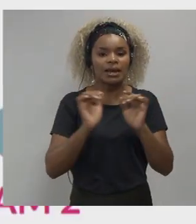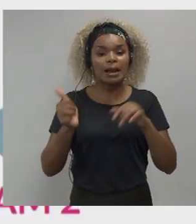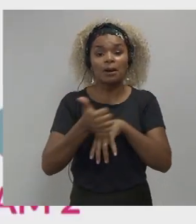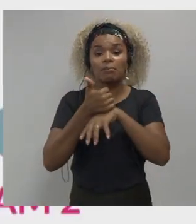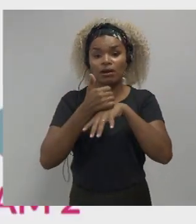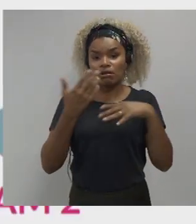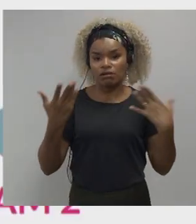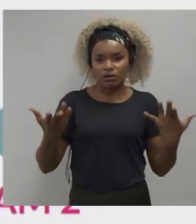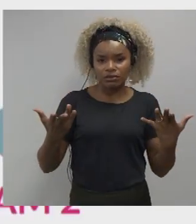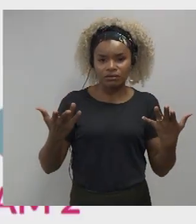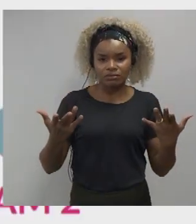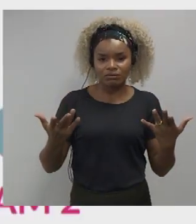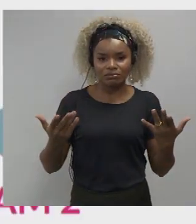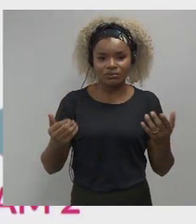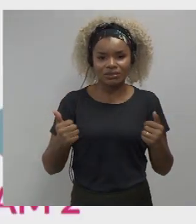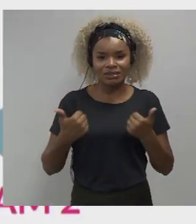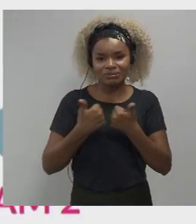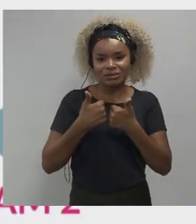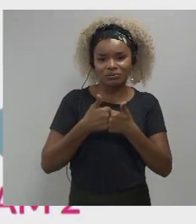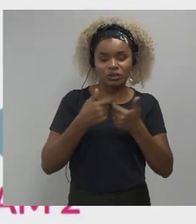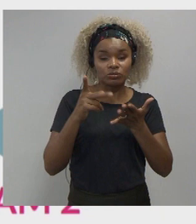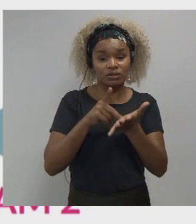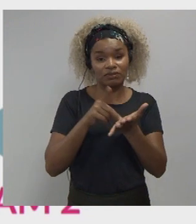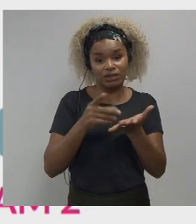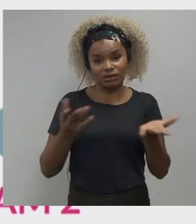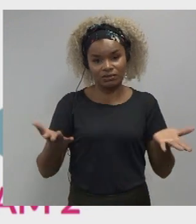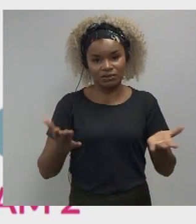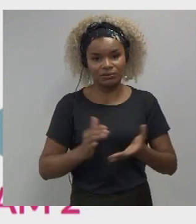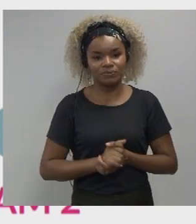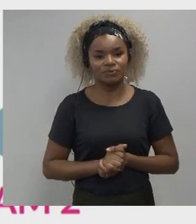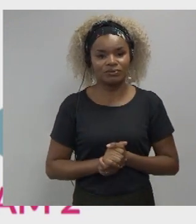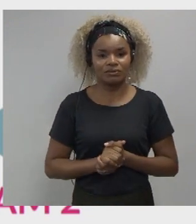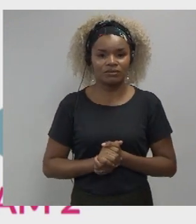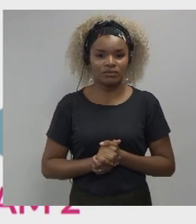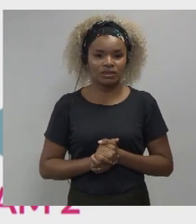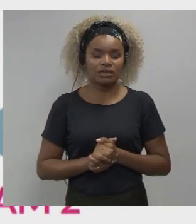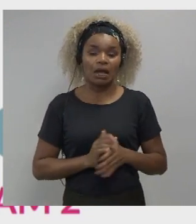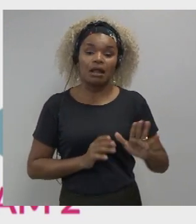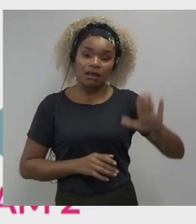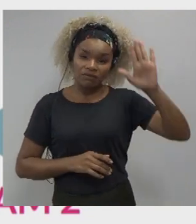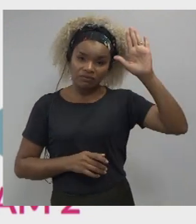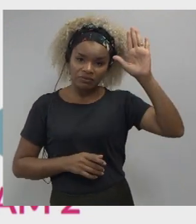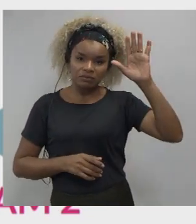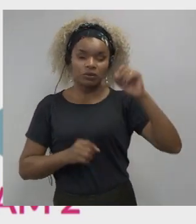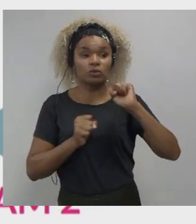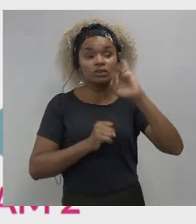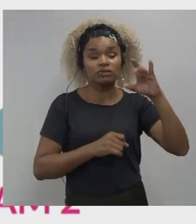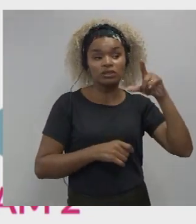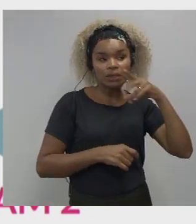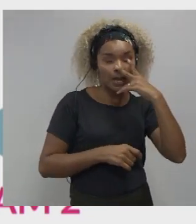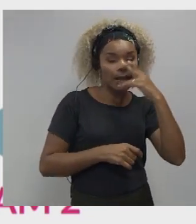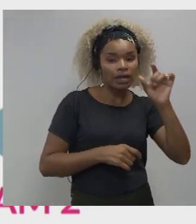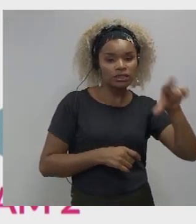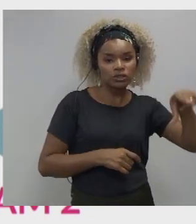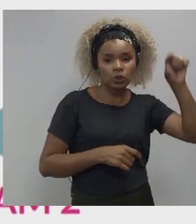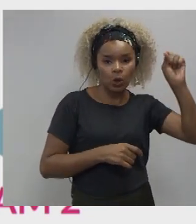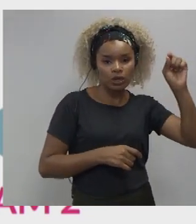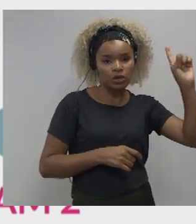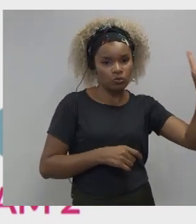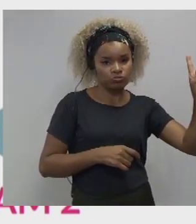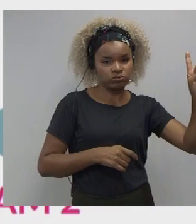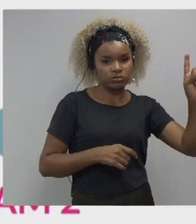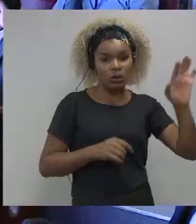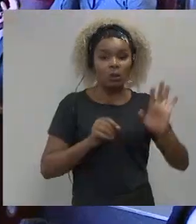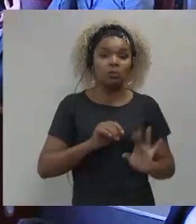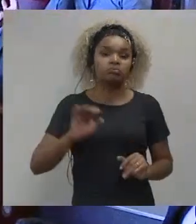closer to the truth hands up if you think it's team one hands up if you think it's team